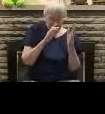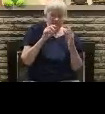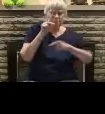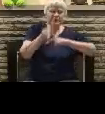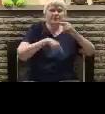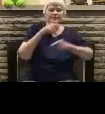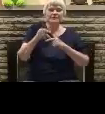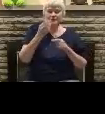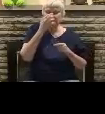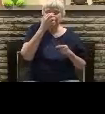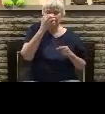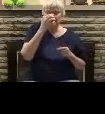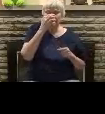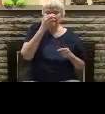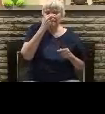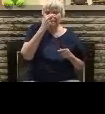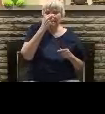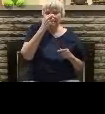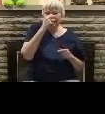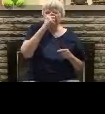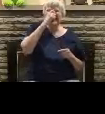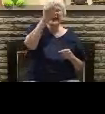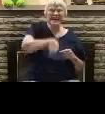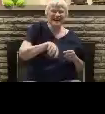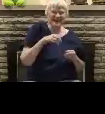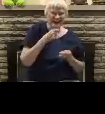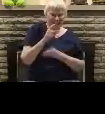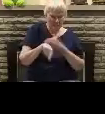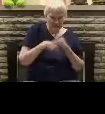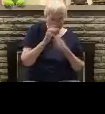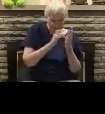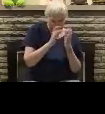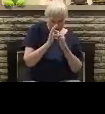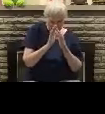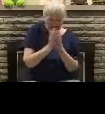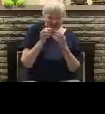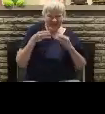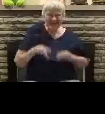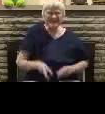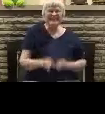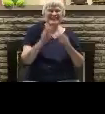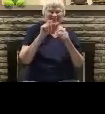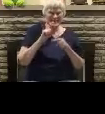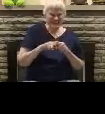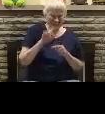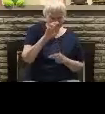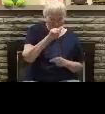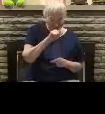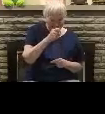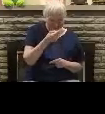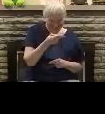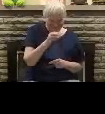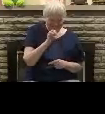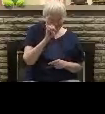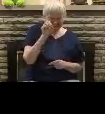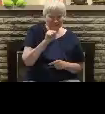falling away culminating with the rapture. In 2 Thessalonians 2, verse 3, go ahead and turn there. 2